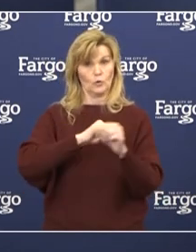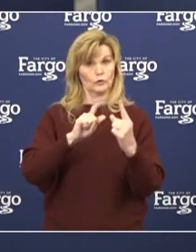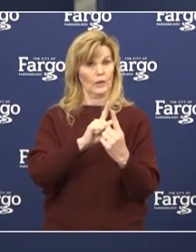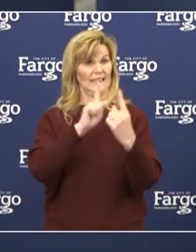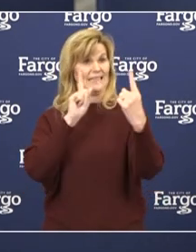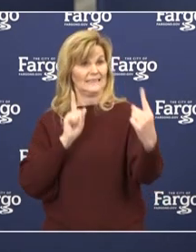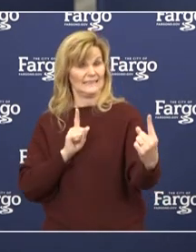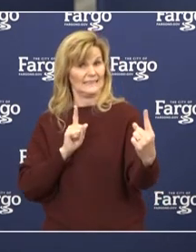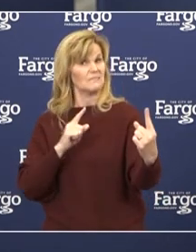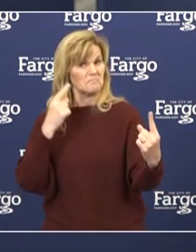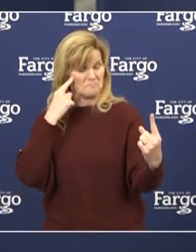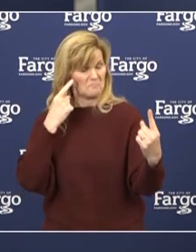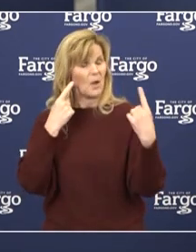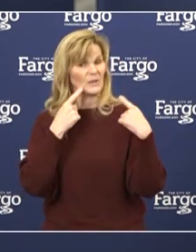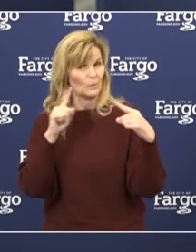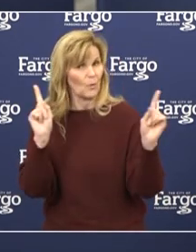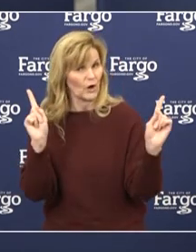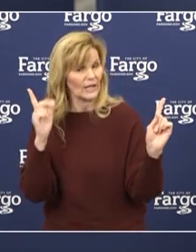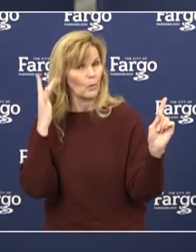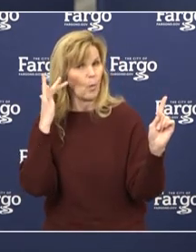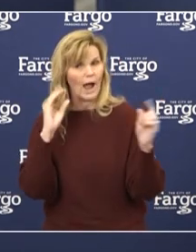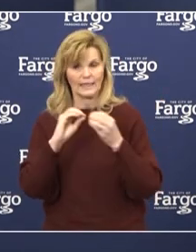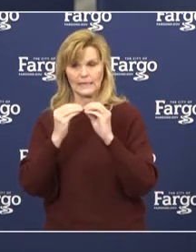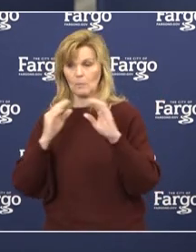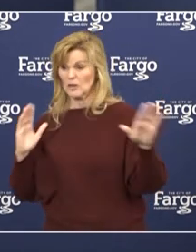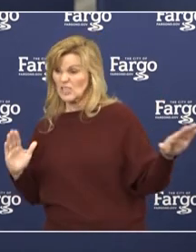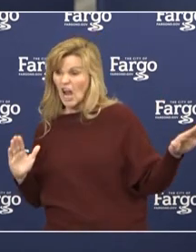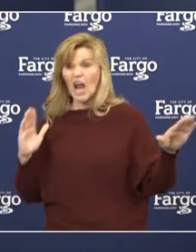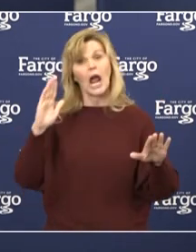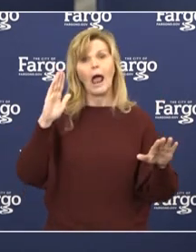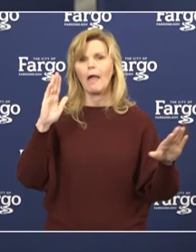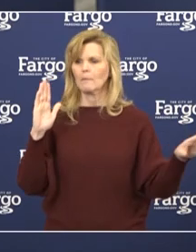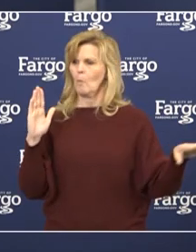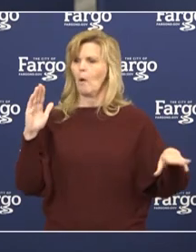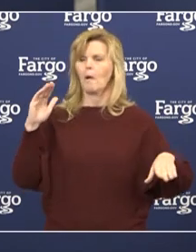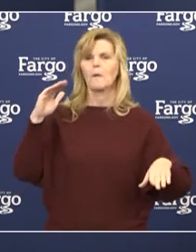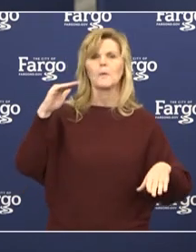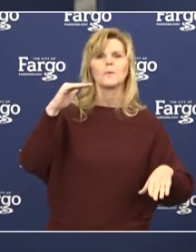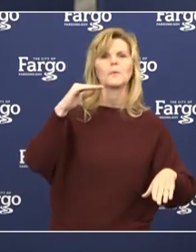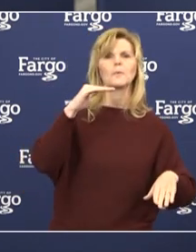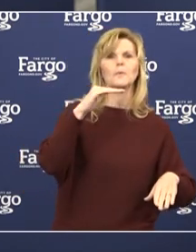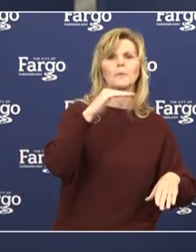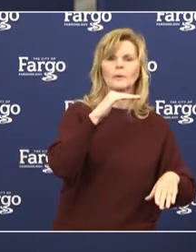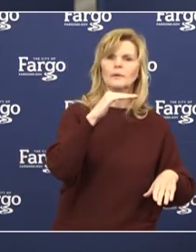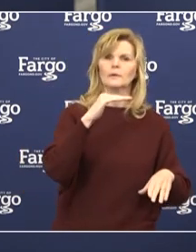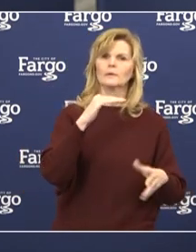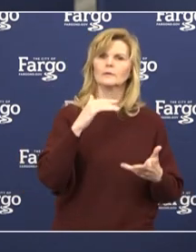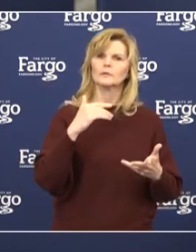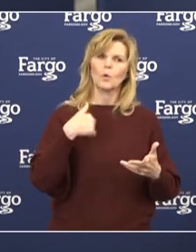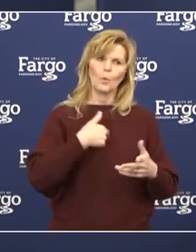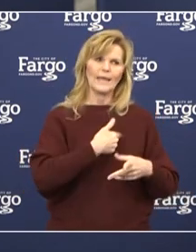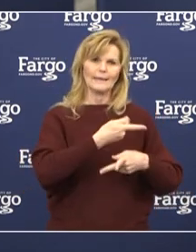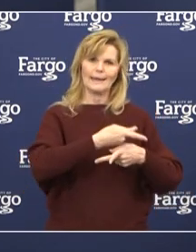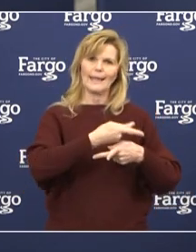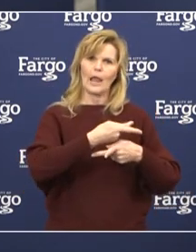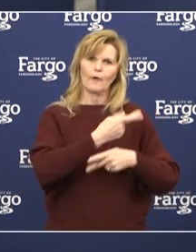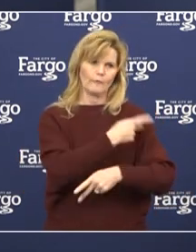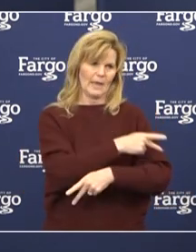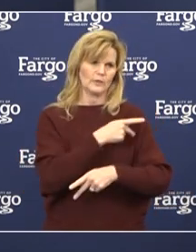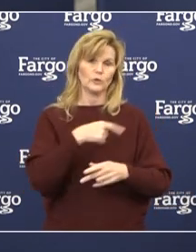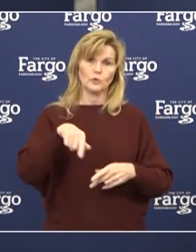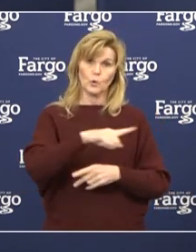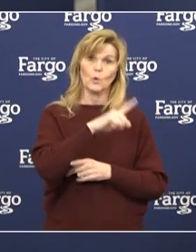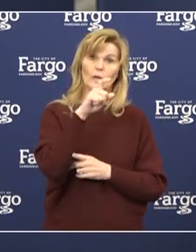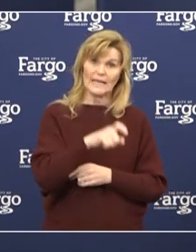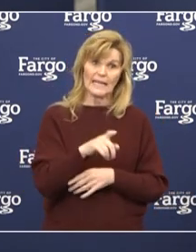modeling that that curve continues to flatten, which is going to make us all able to be able to care for patients that will need those acute